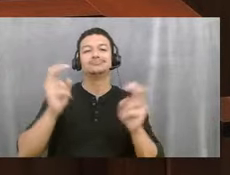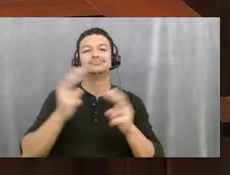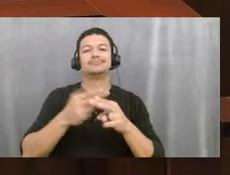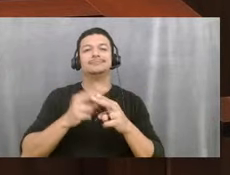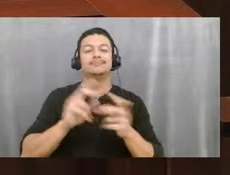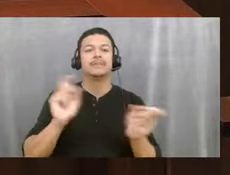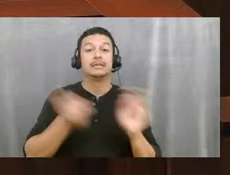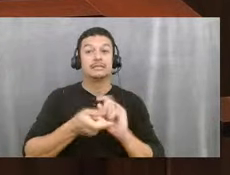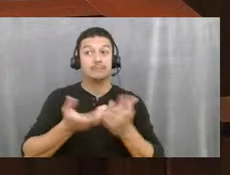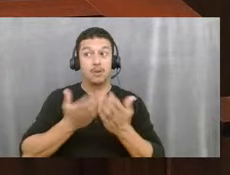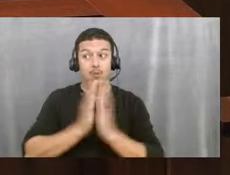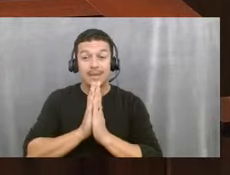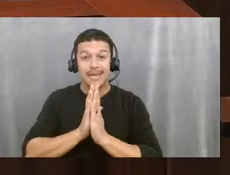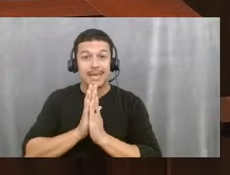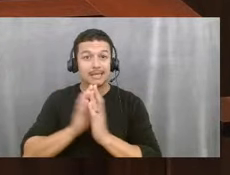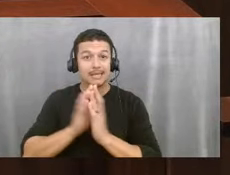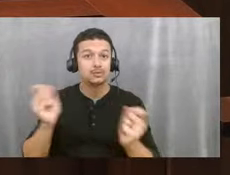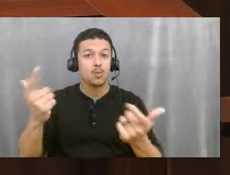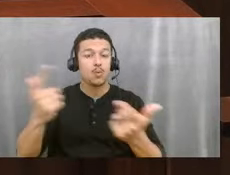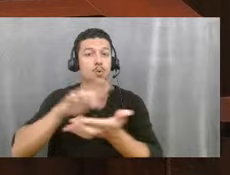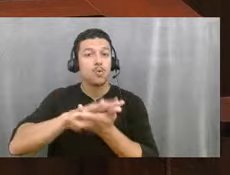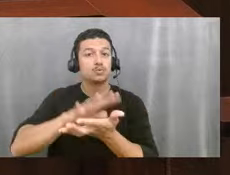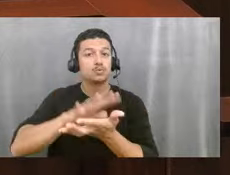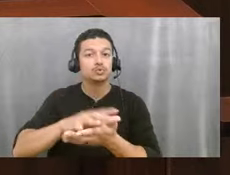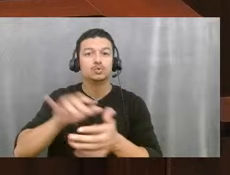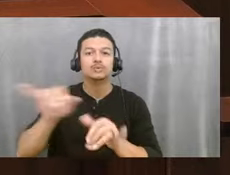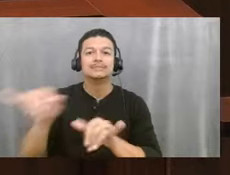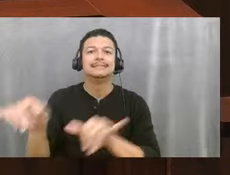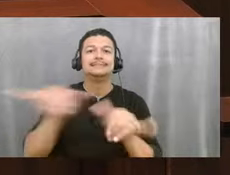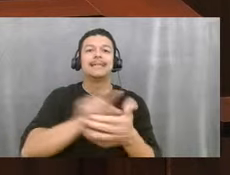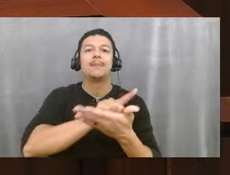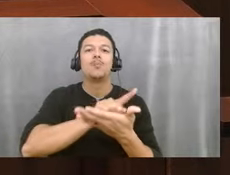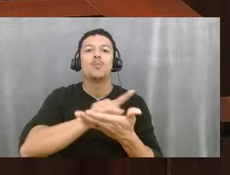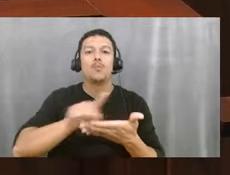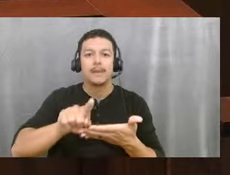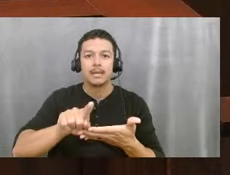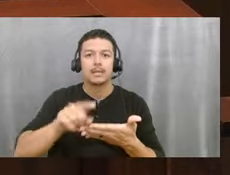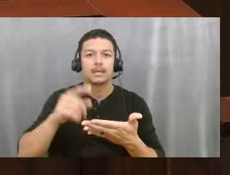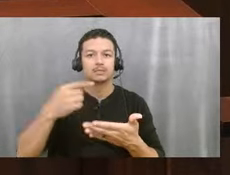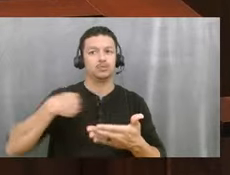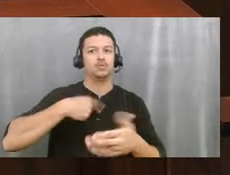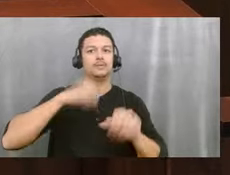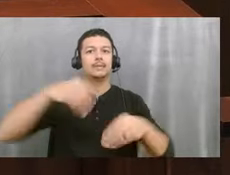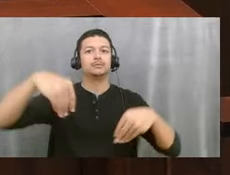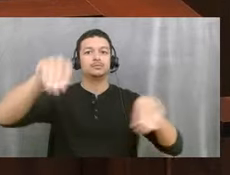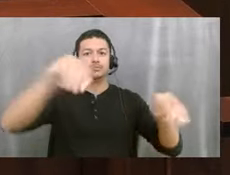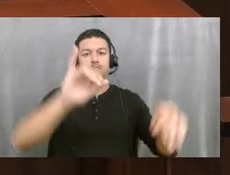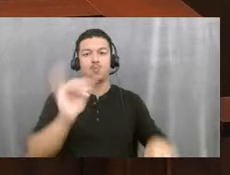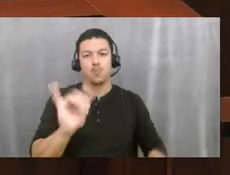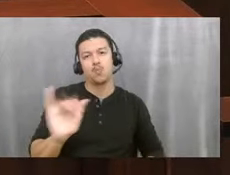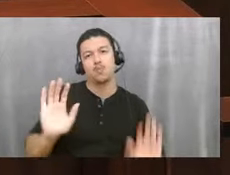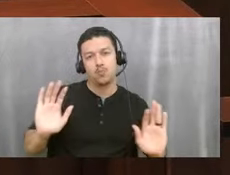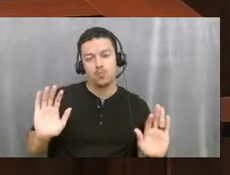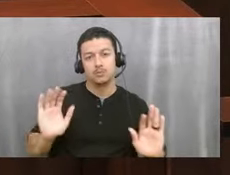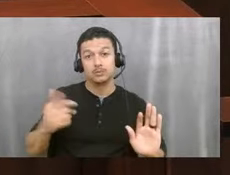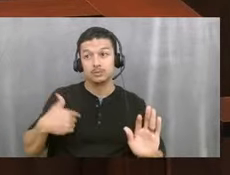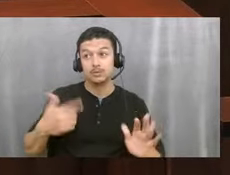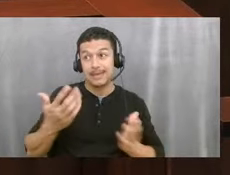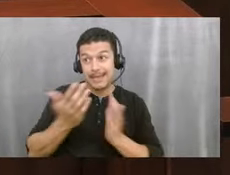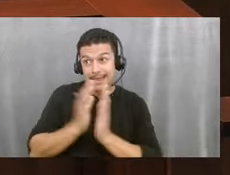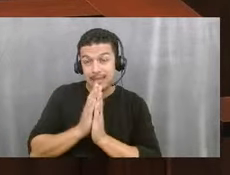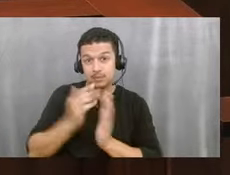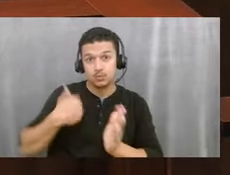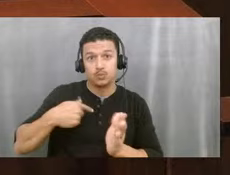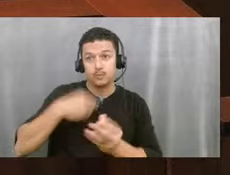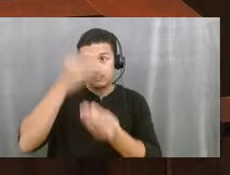week so we can market it as well. And so what I would ask, we are going to be sending you information from the school district to let you know when your